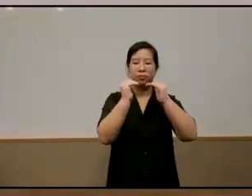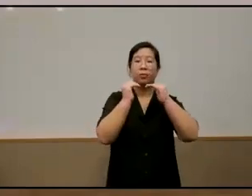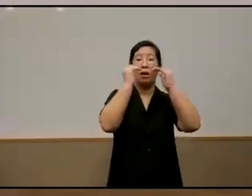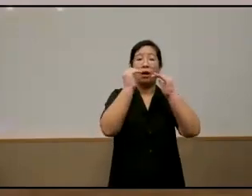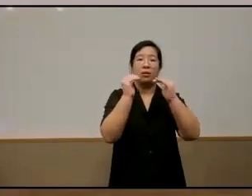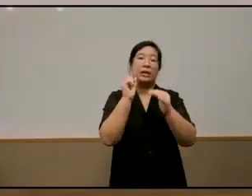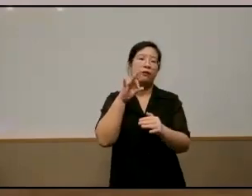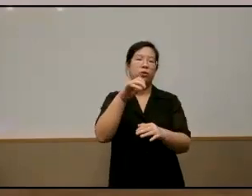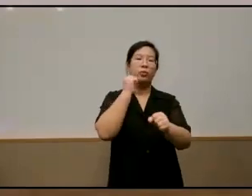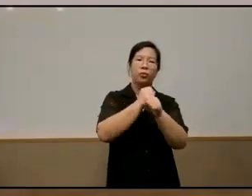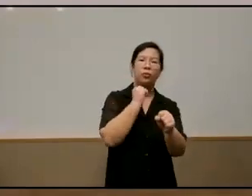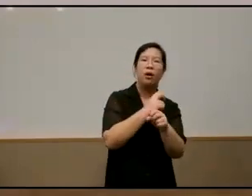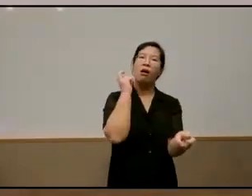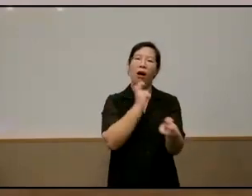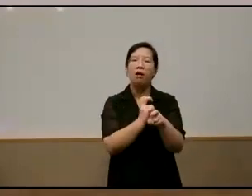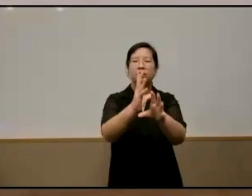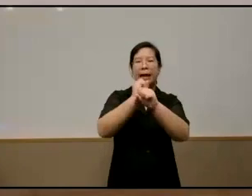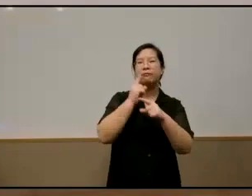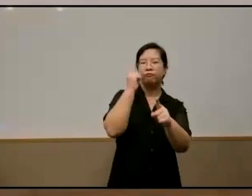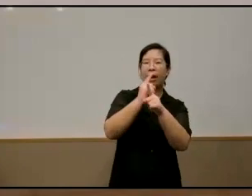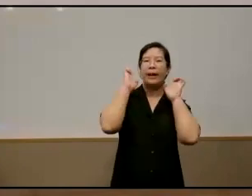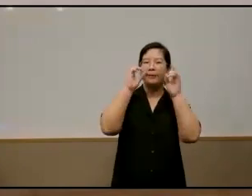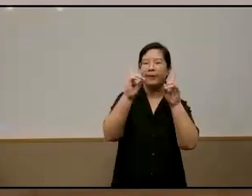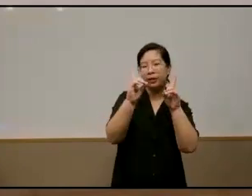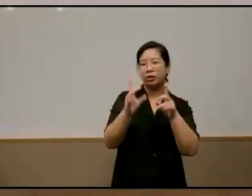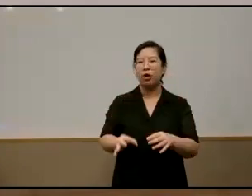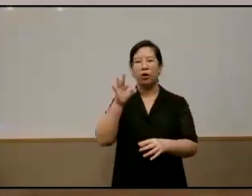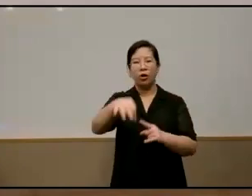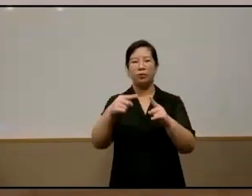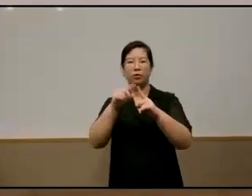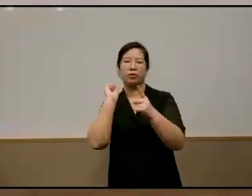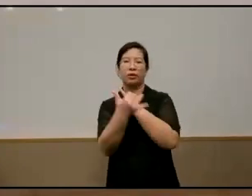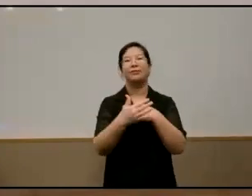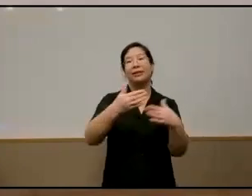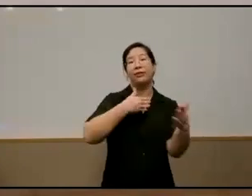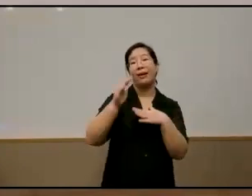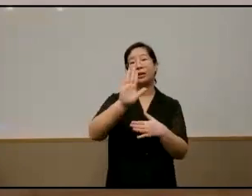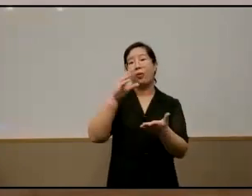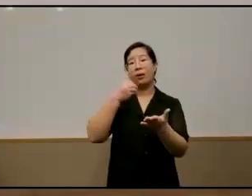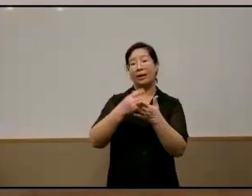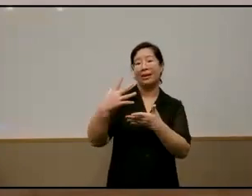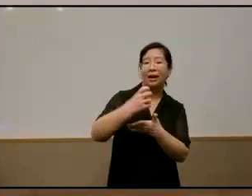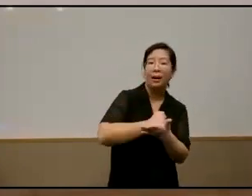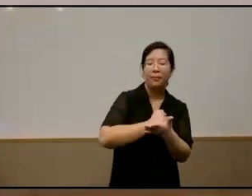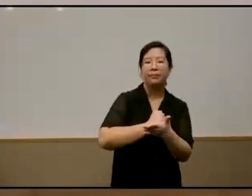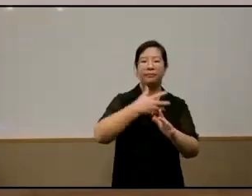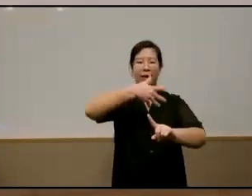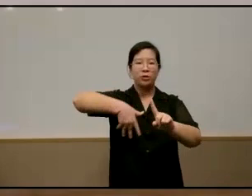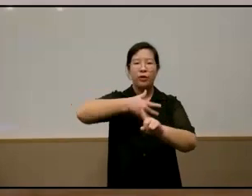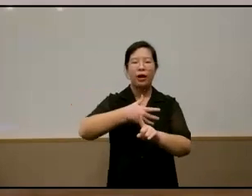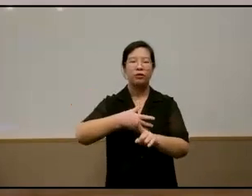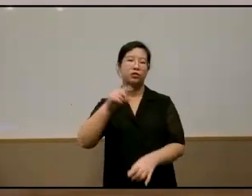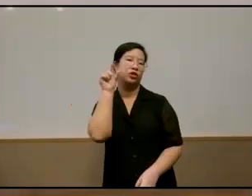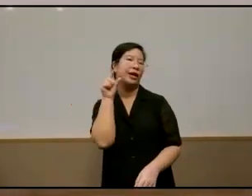work hard get the right education and produce merit regardless of your income your income backgrounds gender sexuality